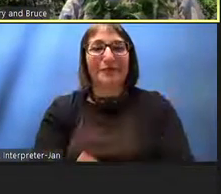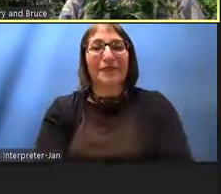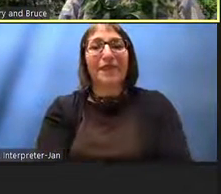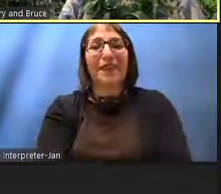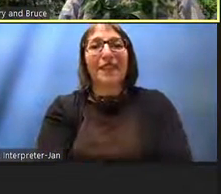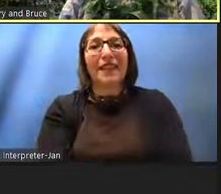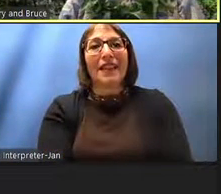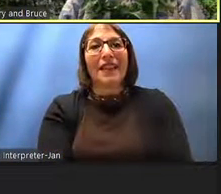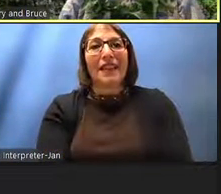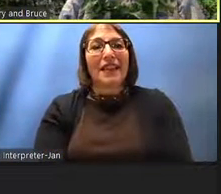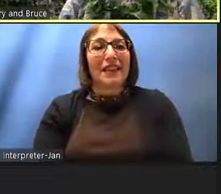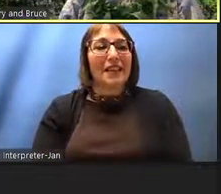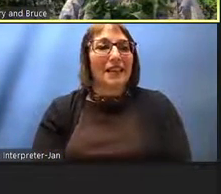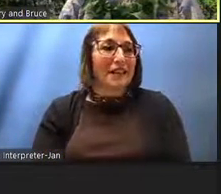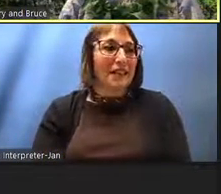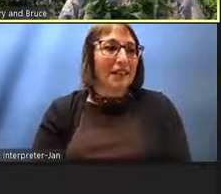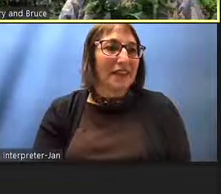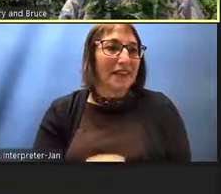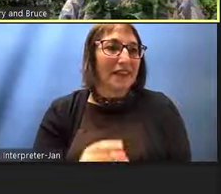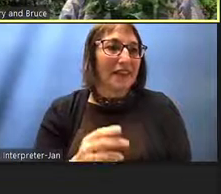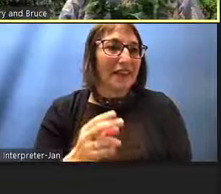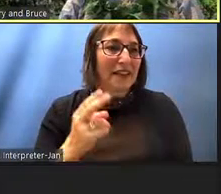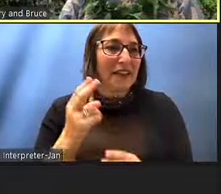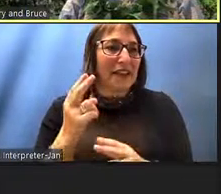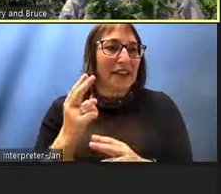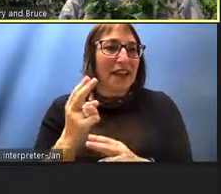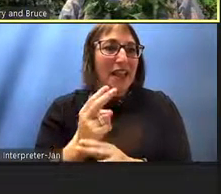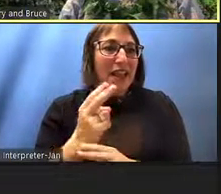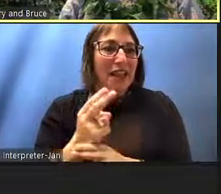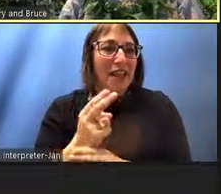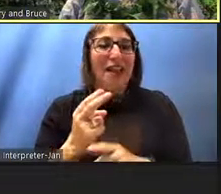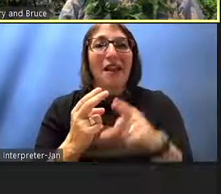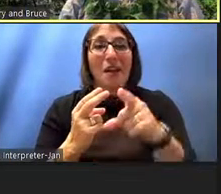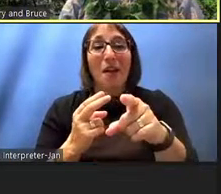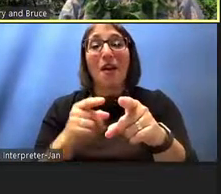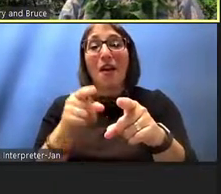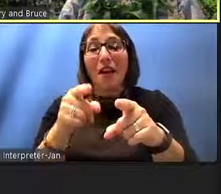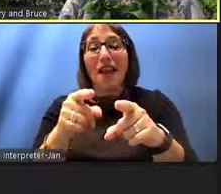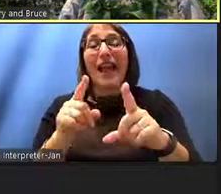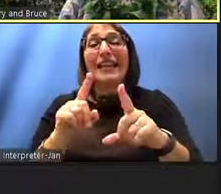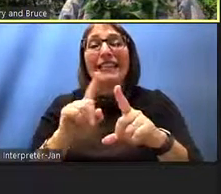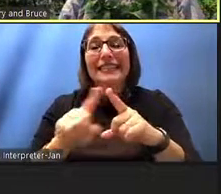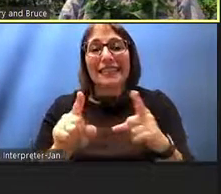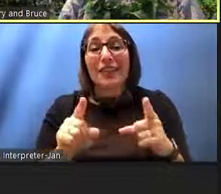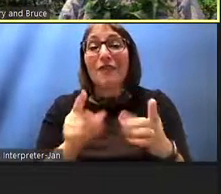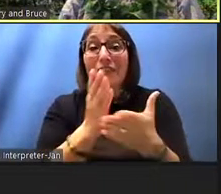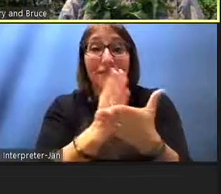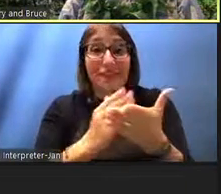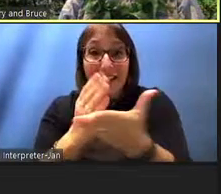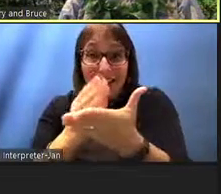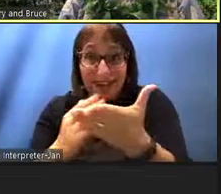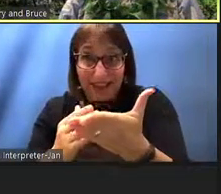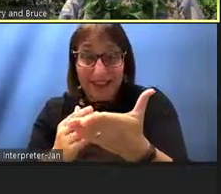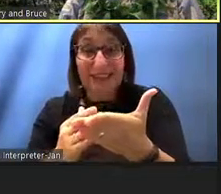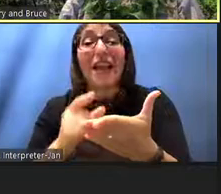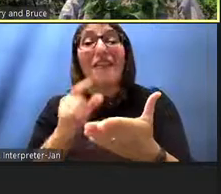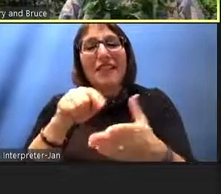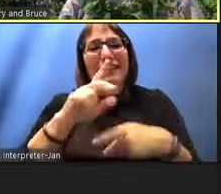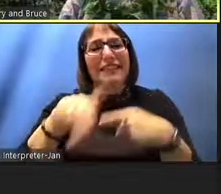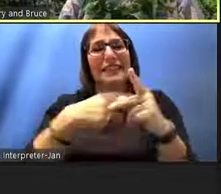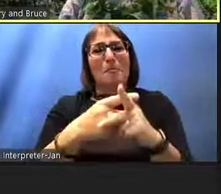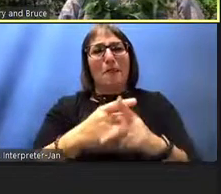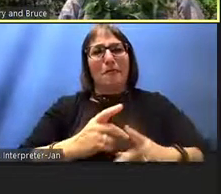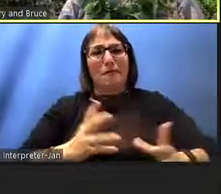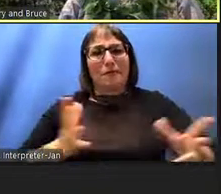sailing craft to illustrate different facets of the revitalization of